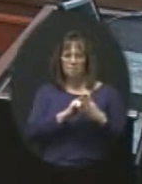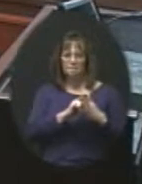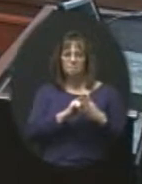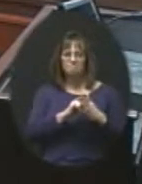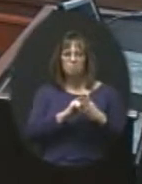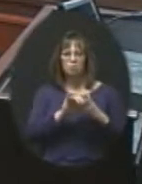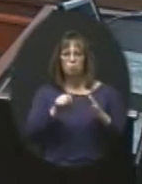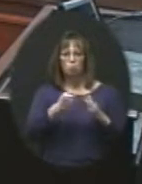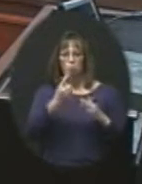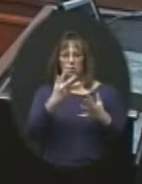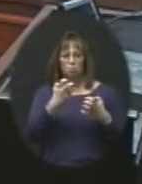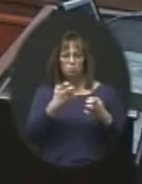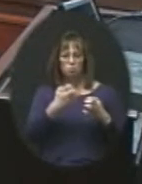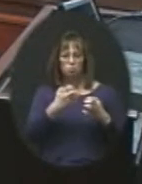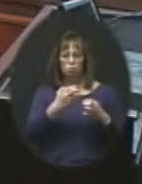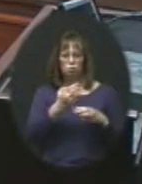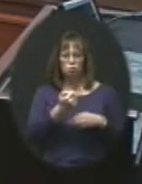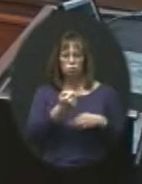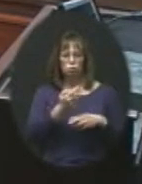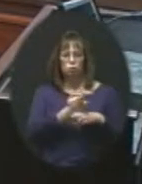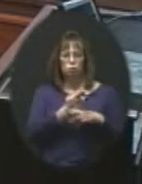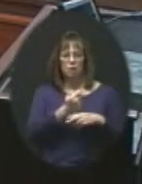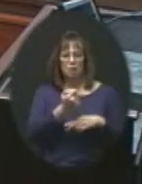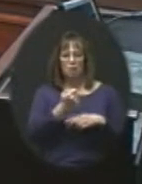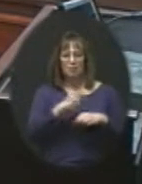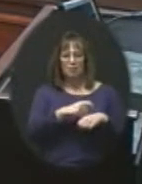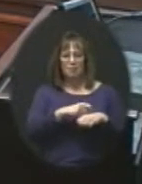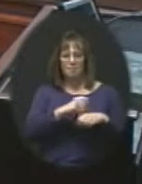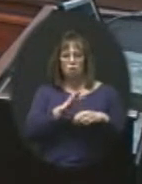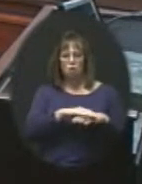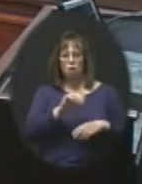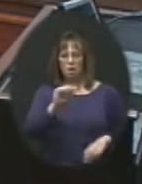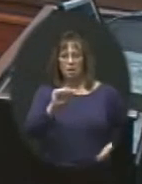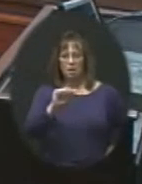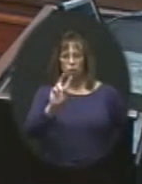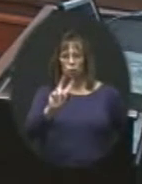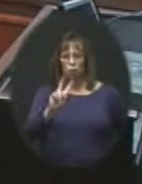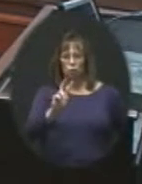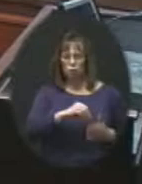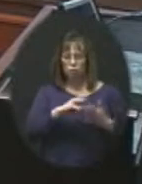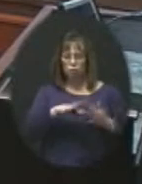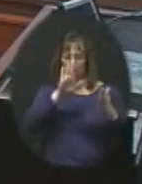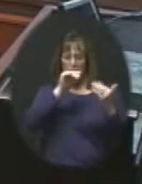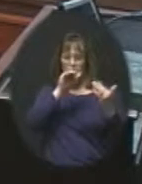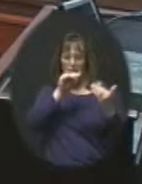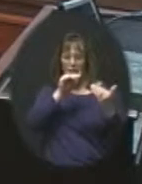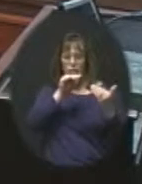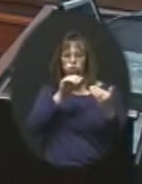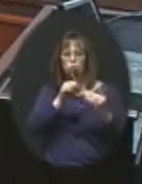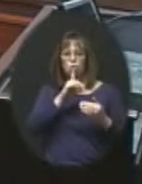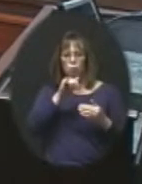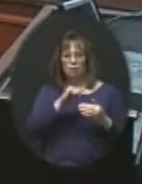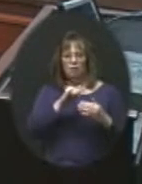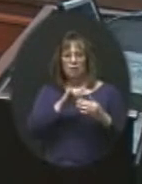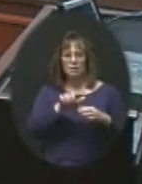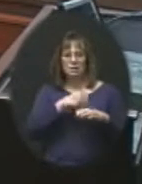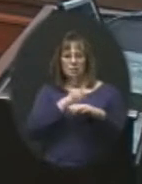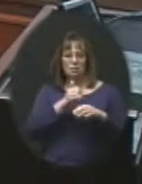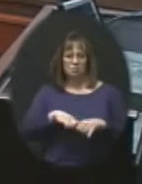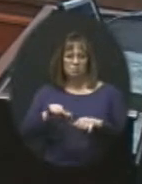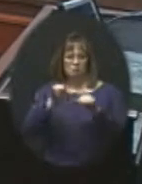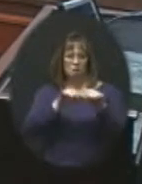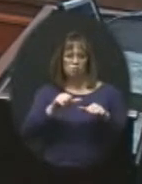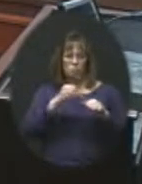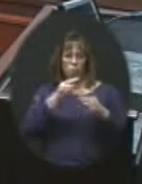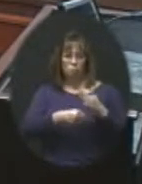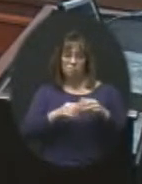Really the only ones that I wanted to kind of spend a little bit of time on would be under A2, student expectations. So it really is setting the standards and